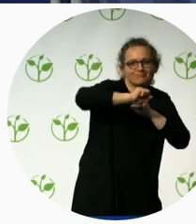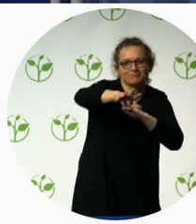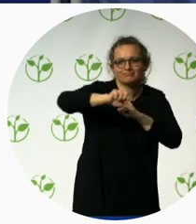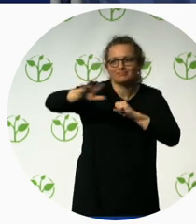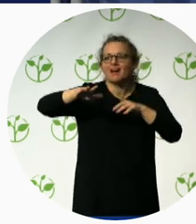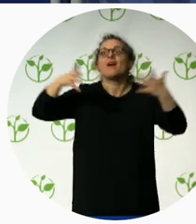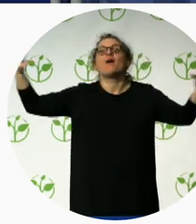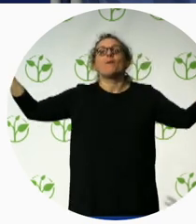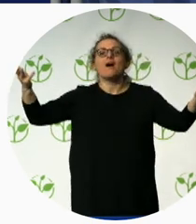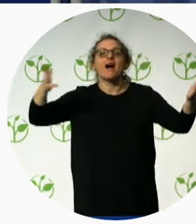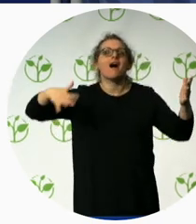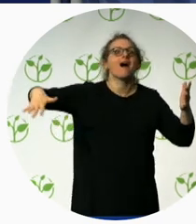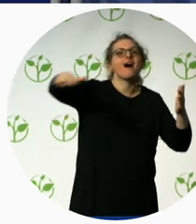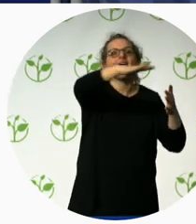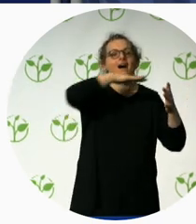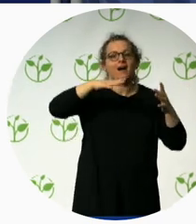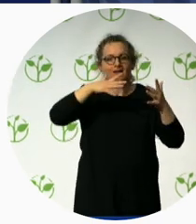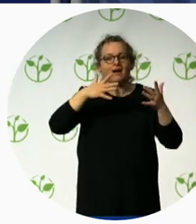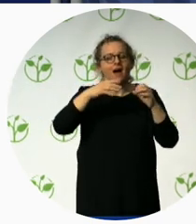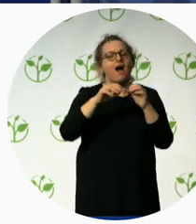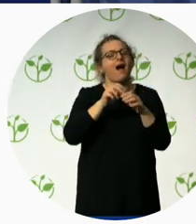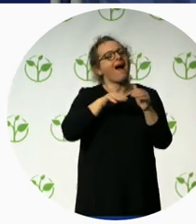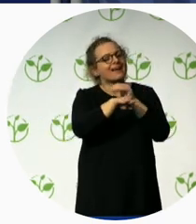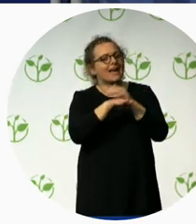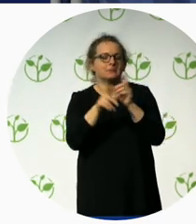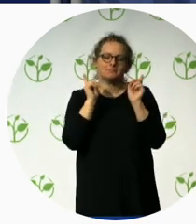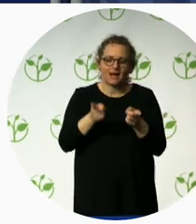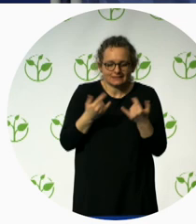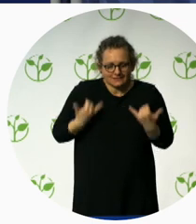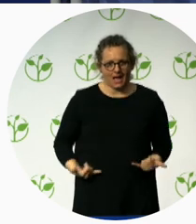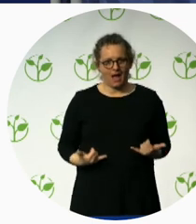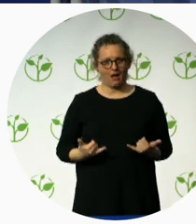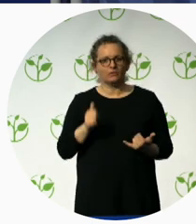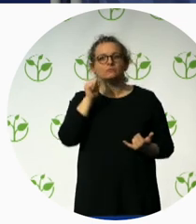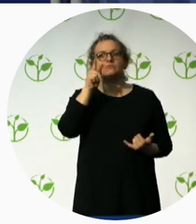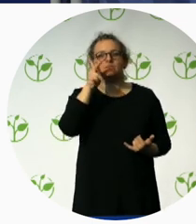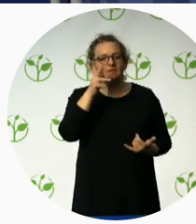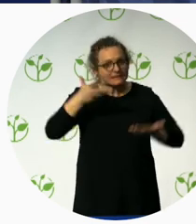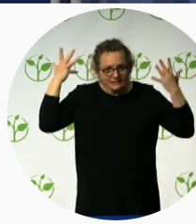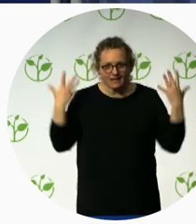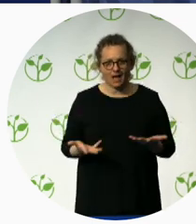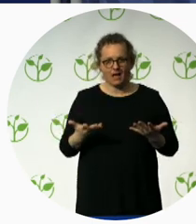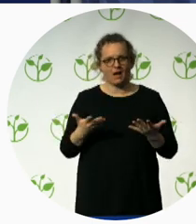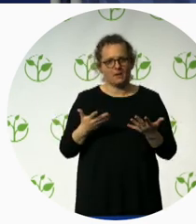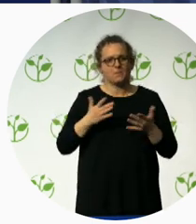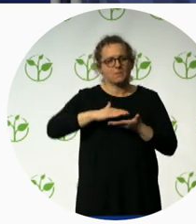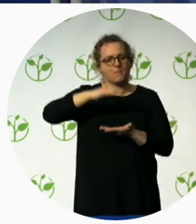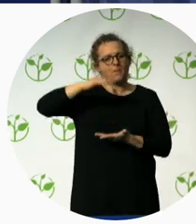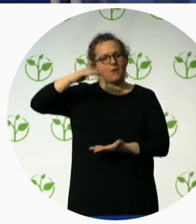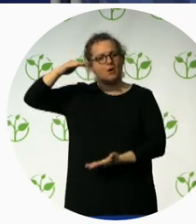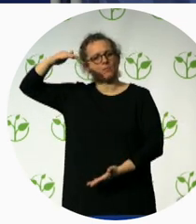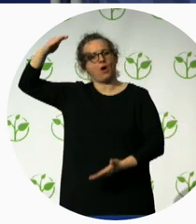the world doesn't have enough champions of accessible tourism yet. And I think every tourist needs to be a champion of accessible tourism.